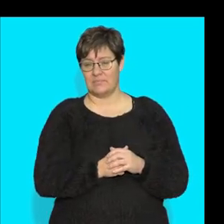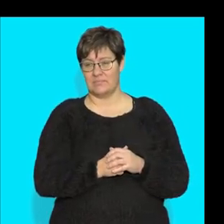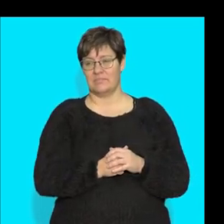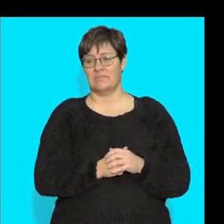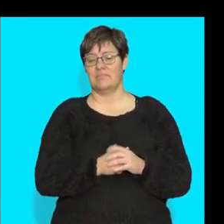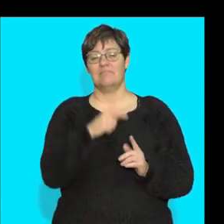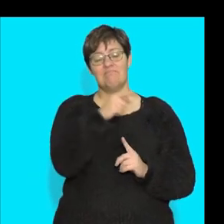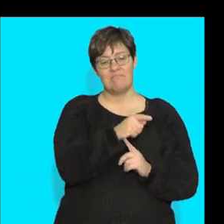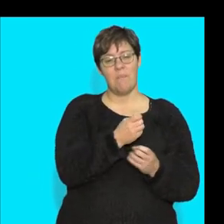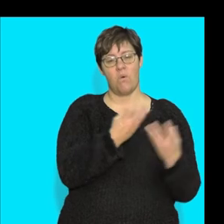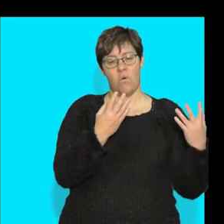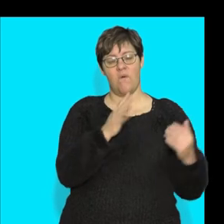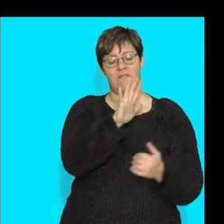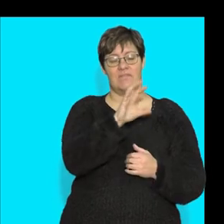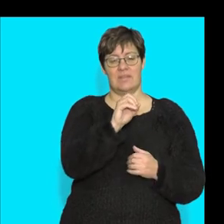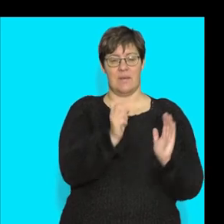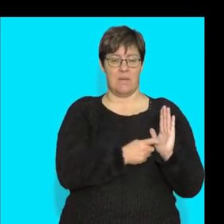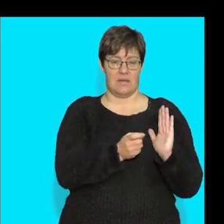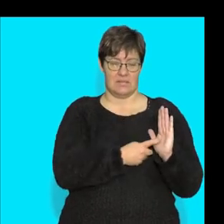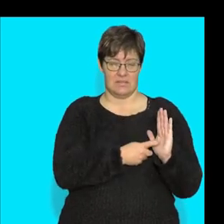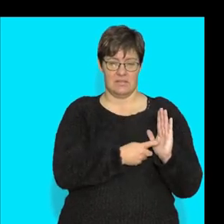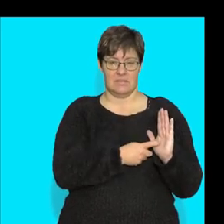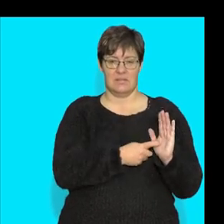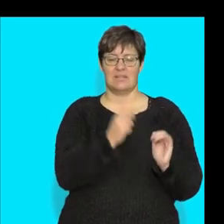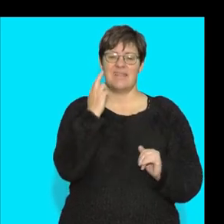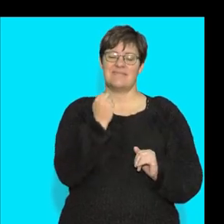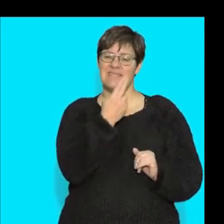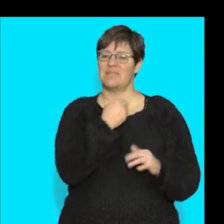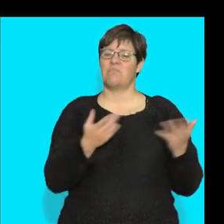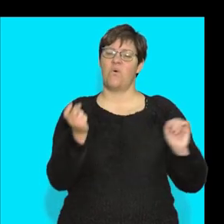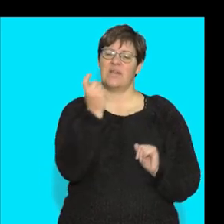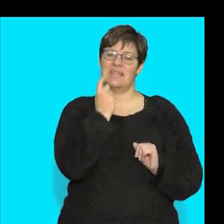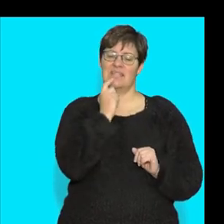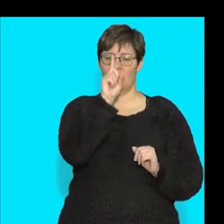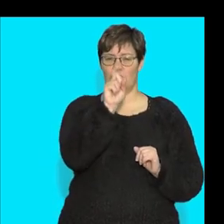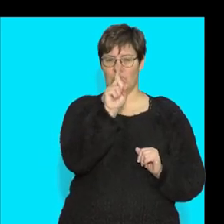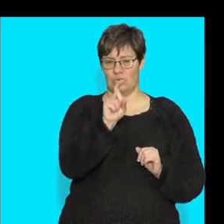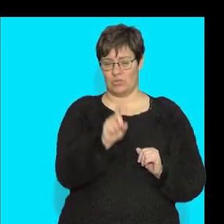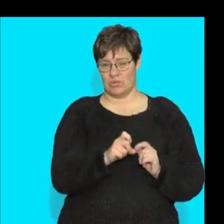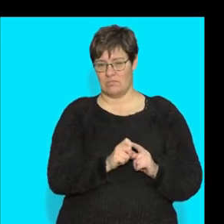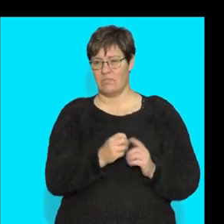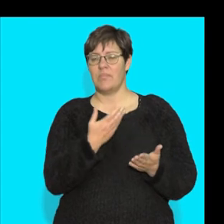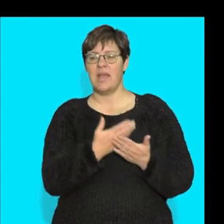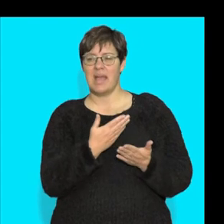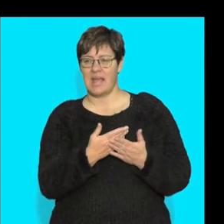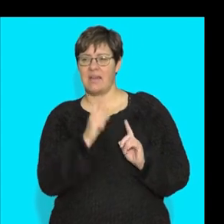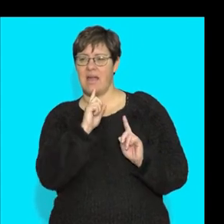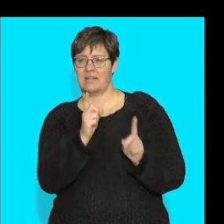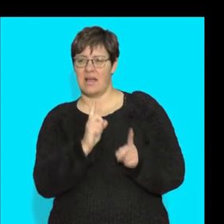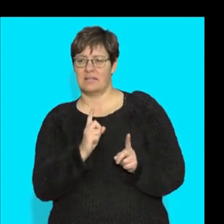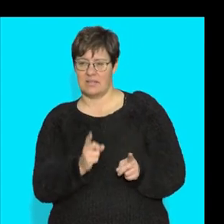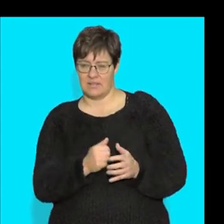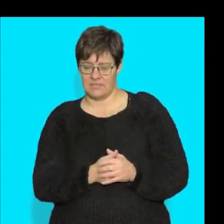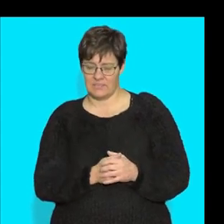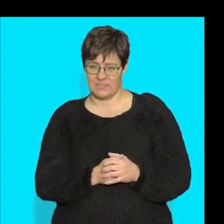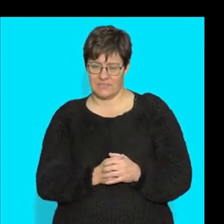is usually 50 marks and it's the nice easier questions that you will be able to answer okay